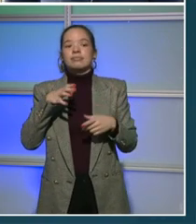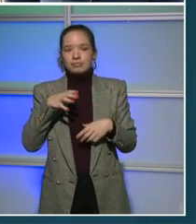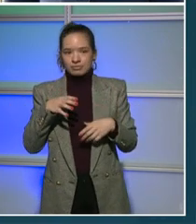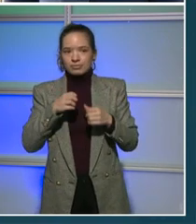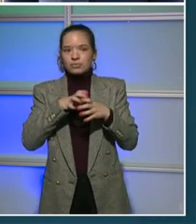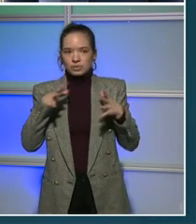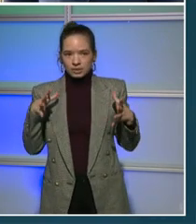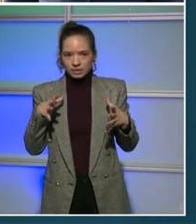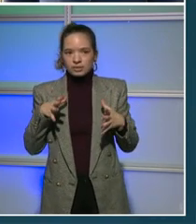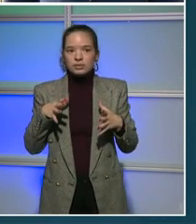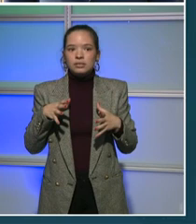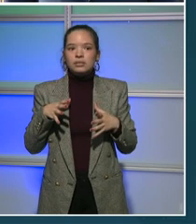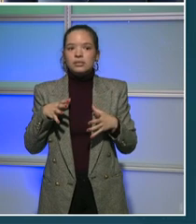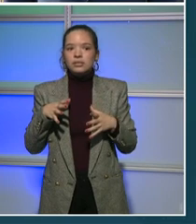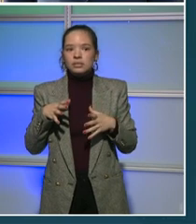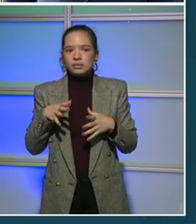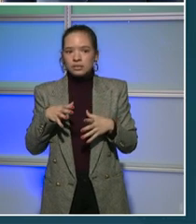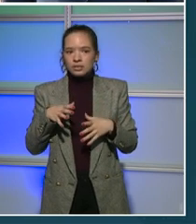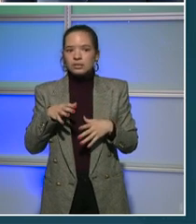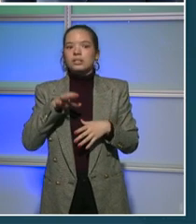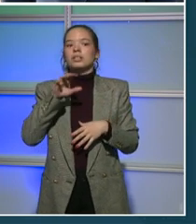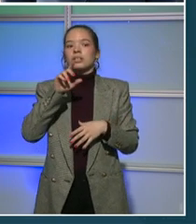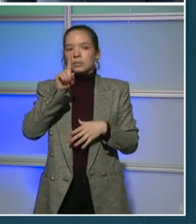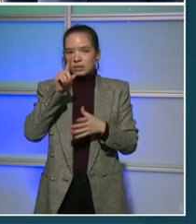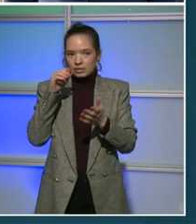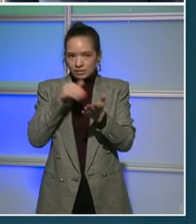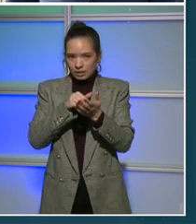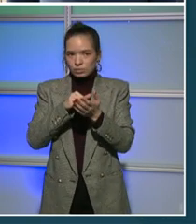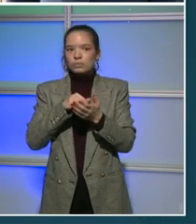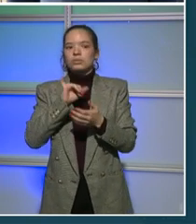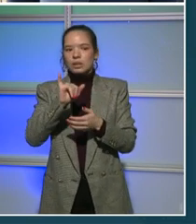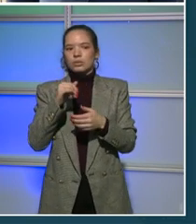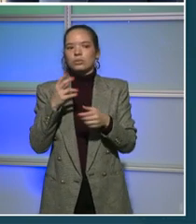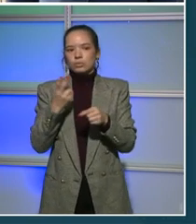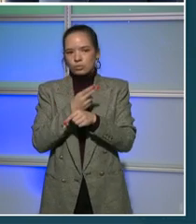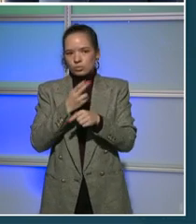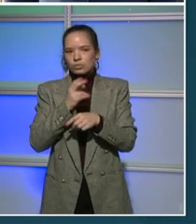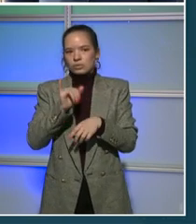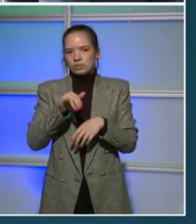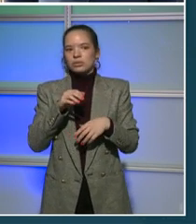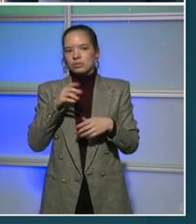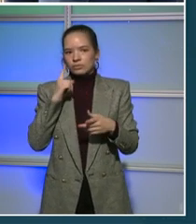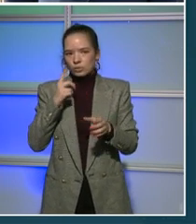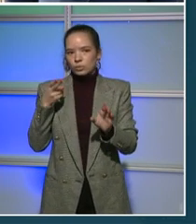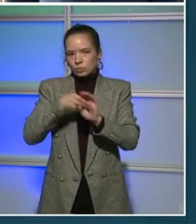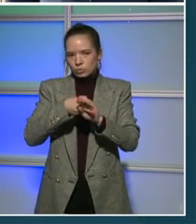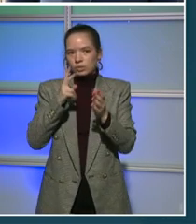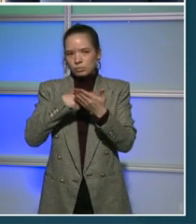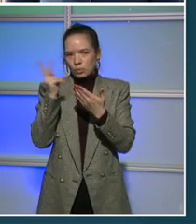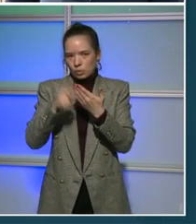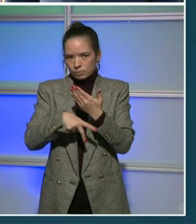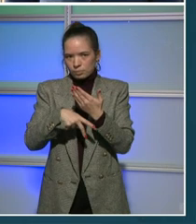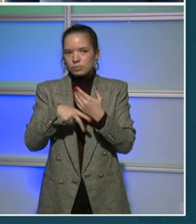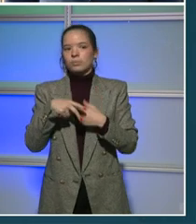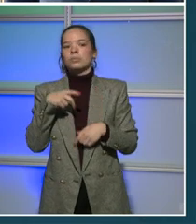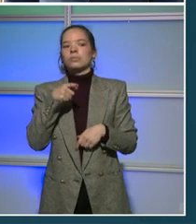supports to our fabulous childcare educators by paying for college scholarships and for retention bonuses.